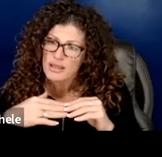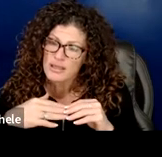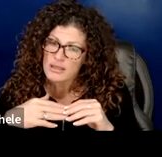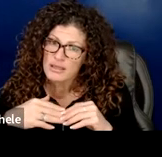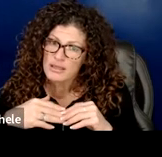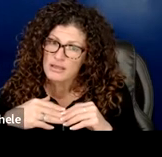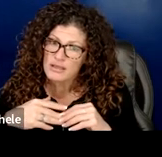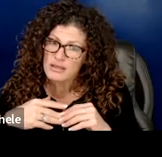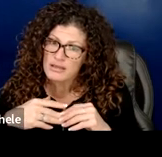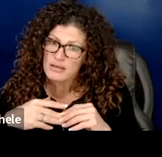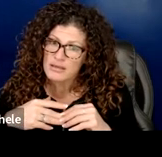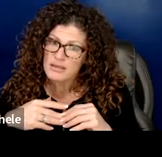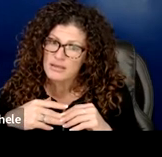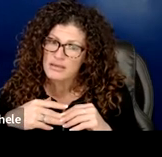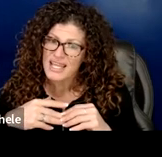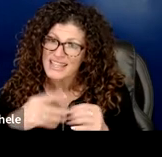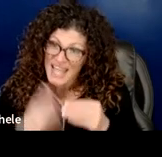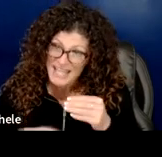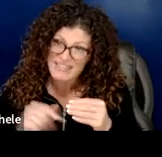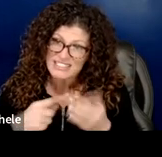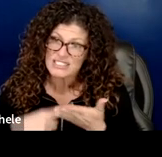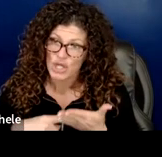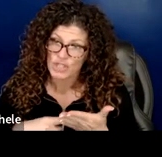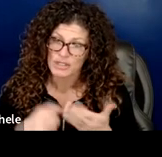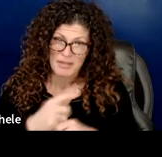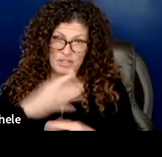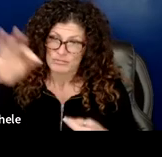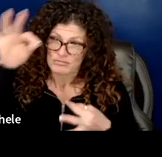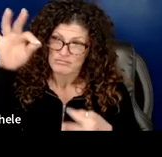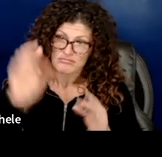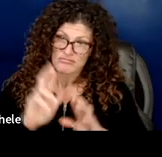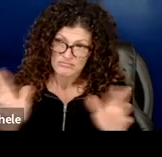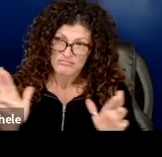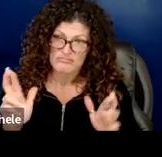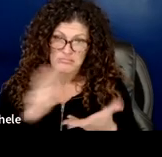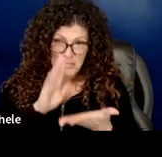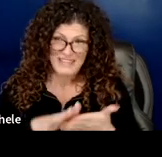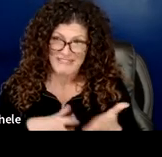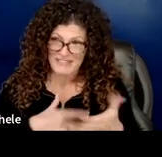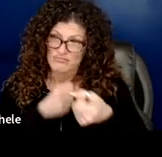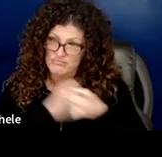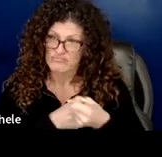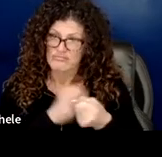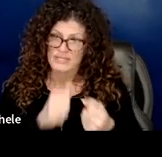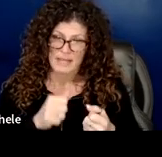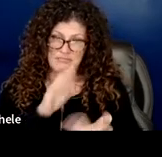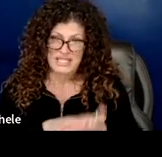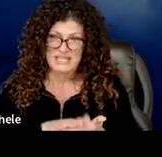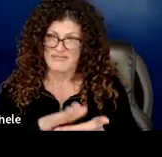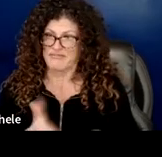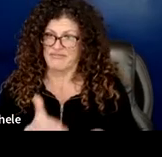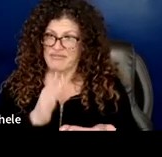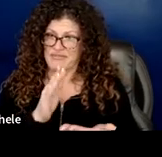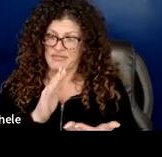as close as possible at the end of the discussion that we have a document that folks believe that they can hang on to and believe in and feel